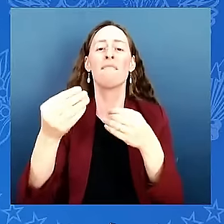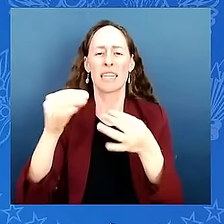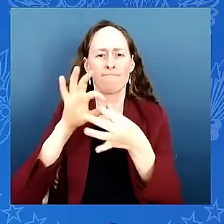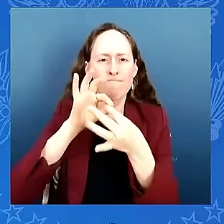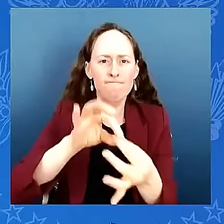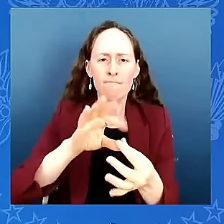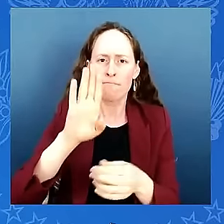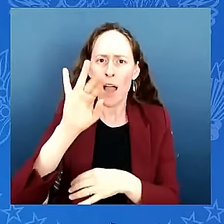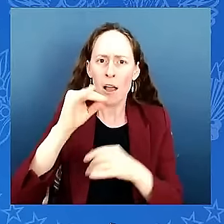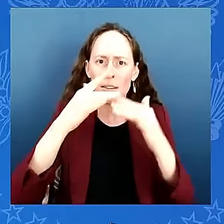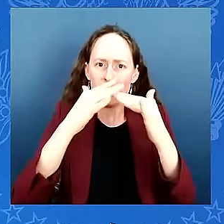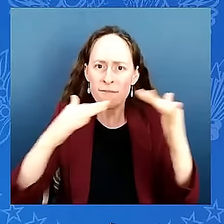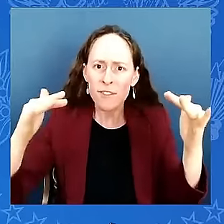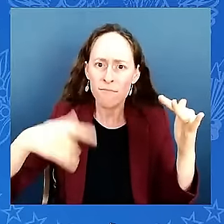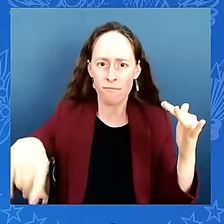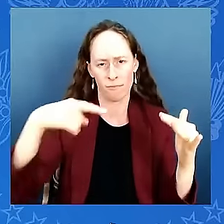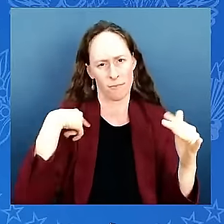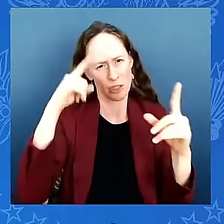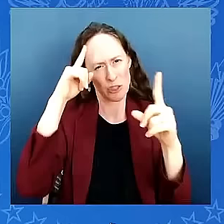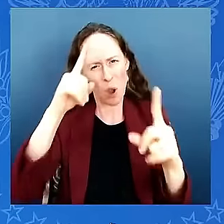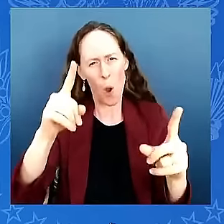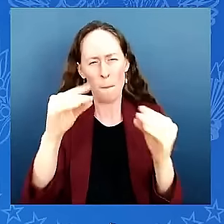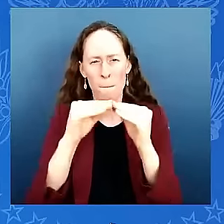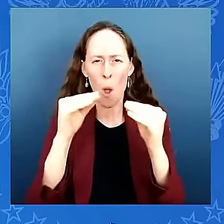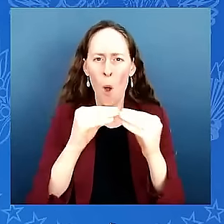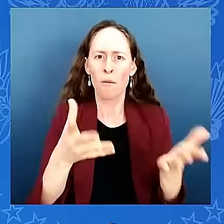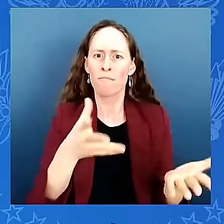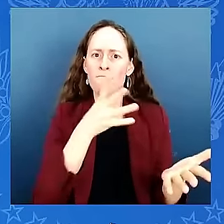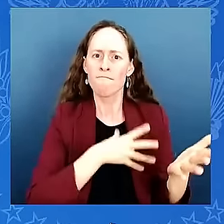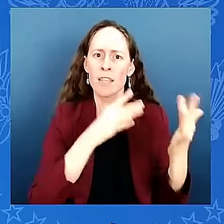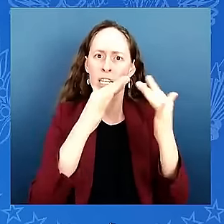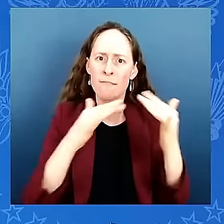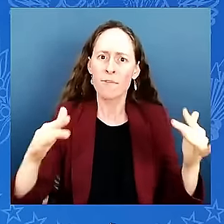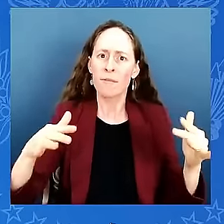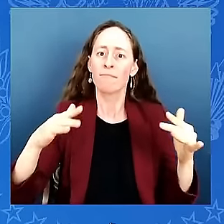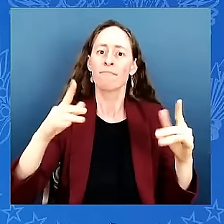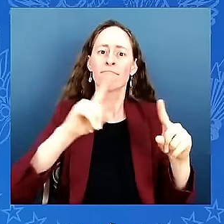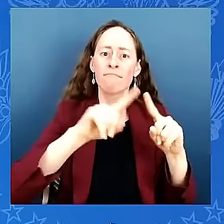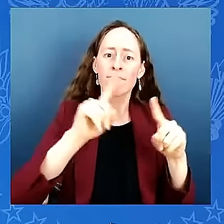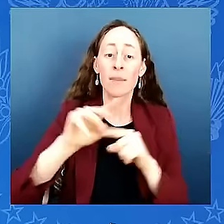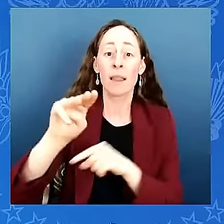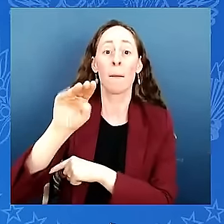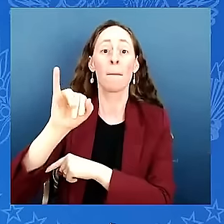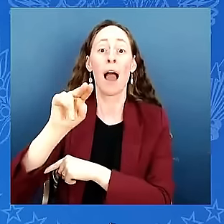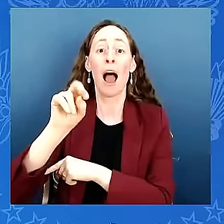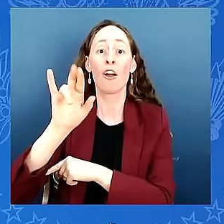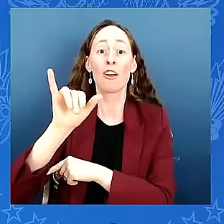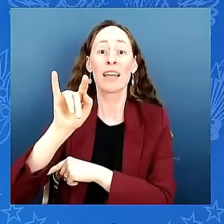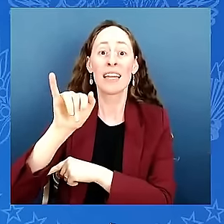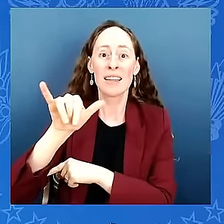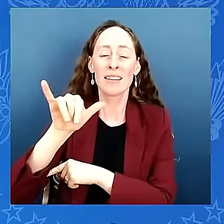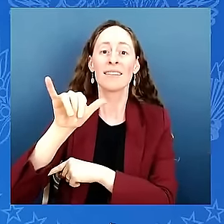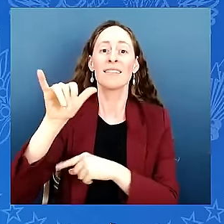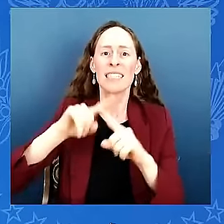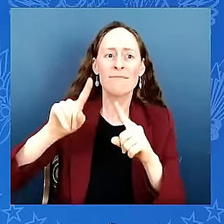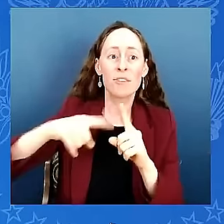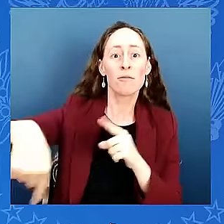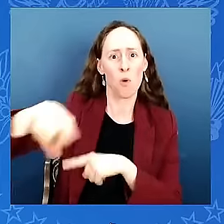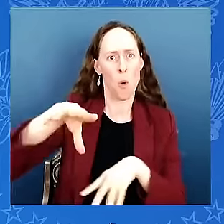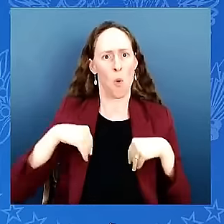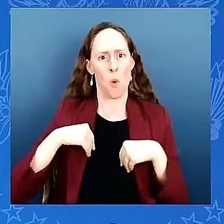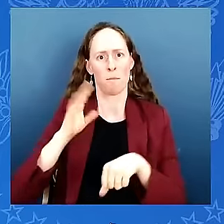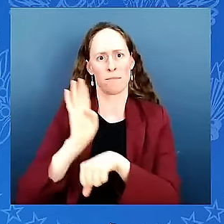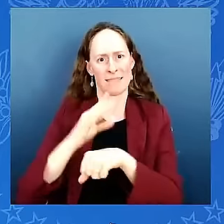-owned businesses and so again thank you to your administration our opera investment has stood up a covet